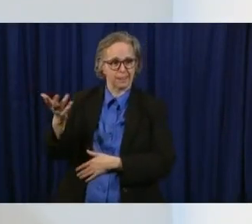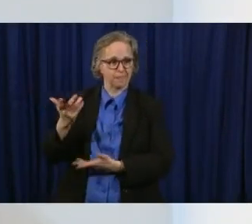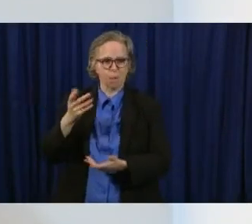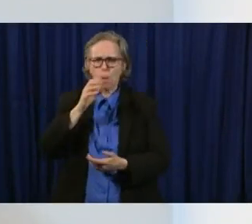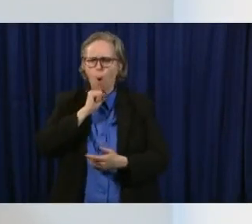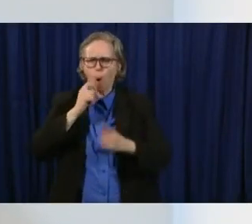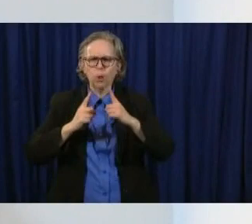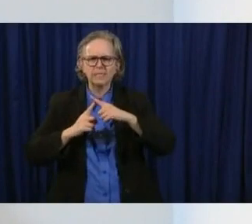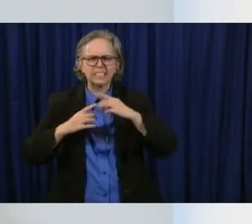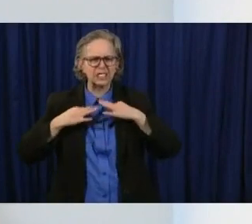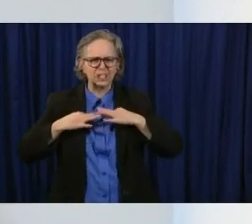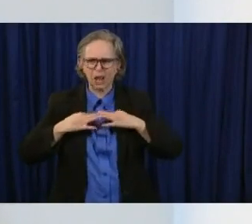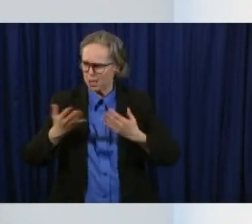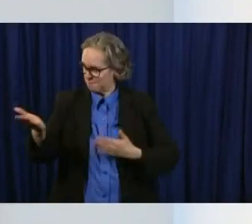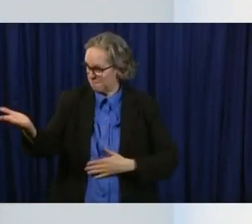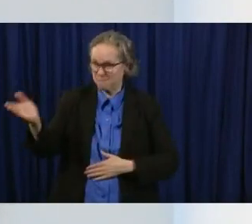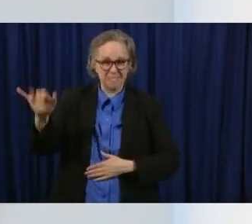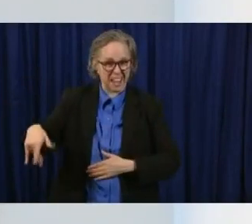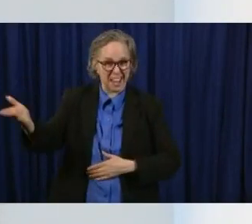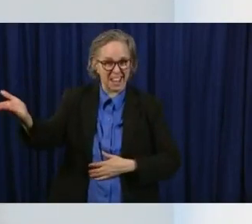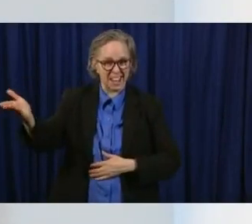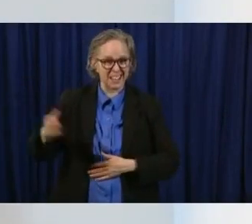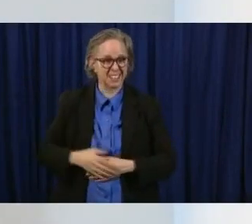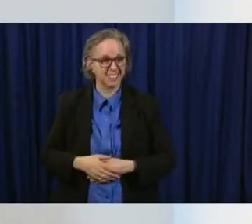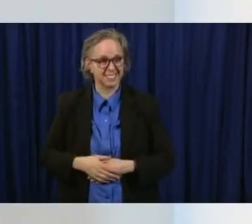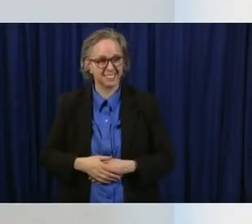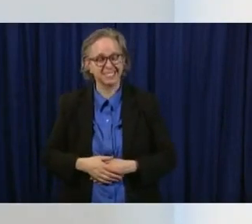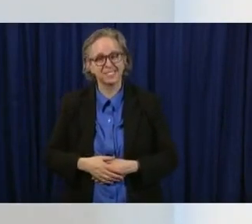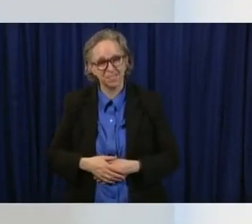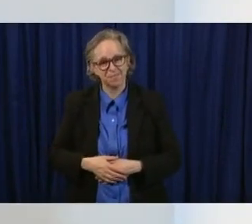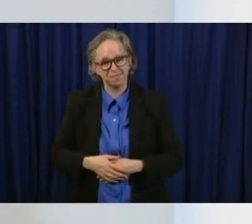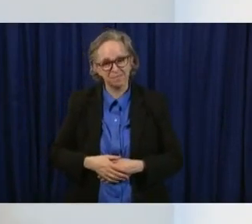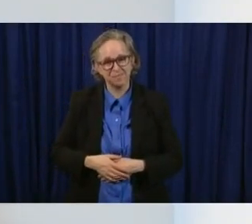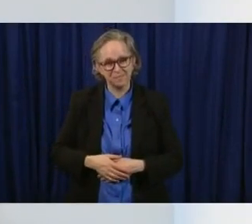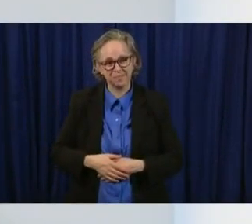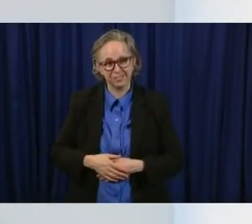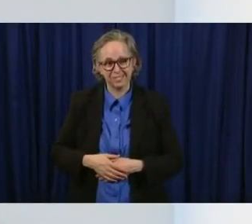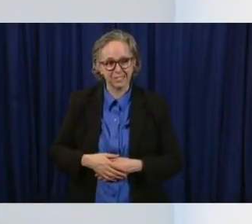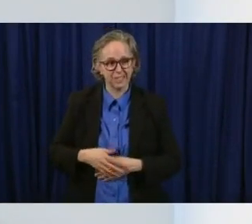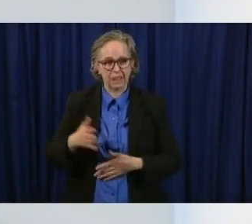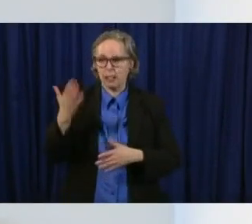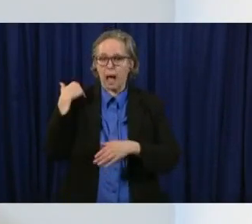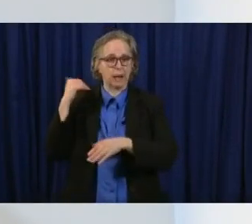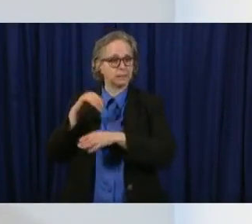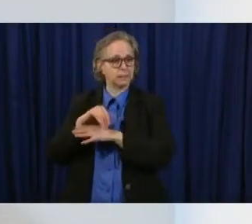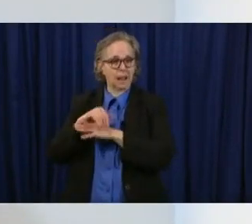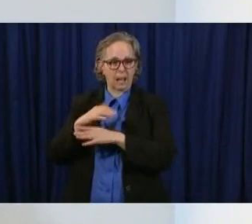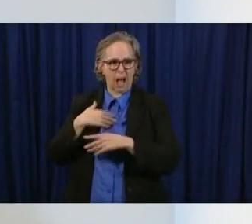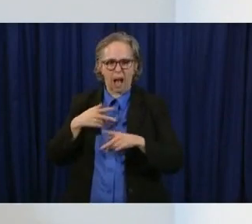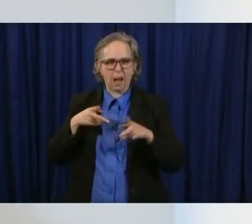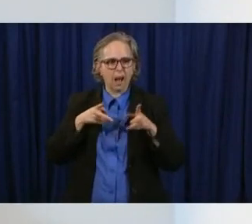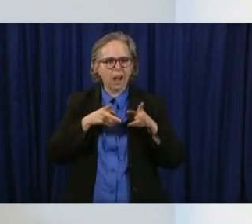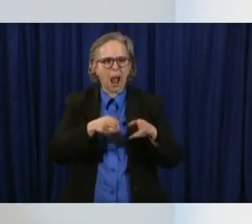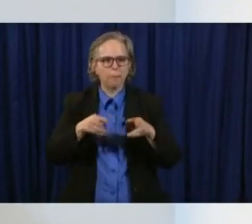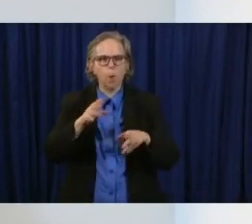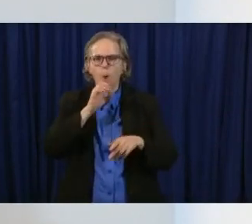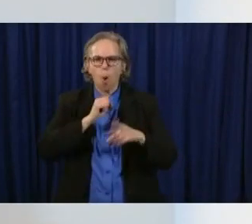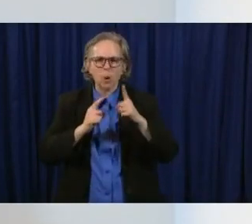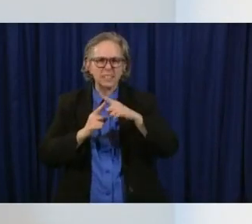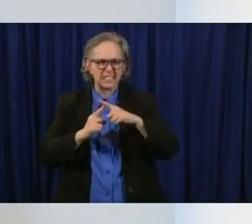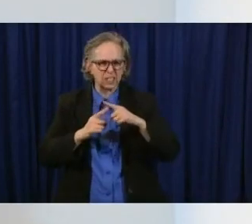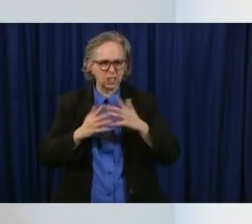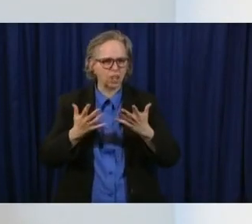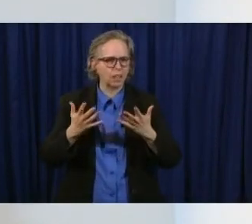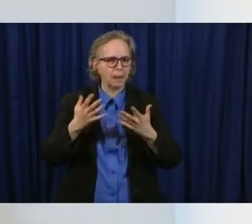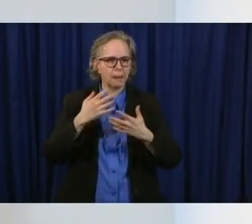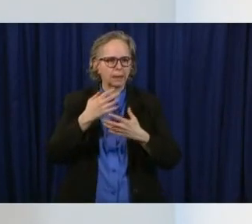over uh when i'm walking around but i also last night when i was home cut up an old t-shirt took a safety pin and just pinned